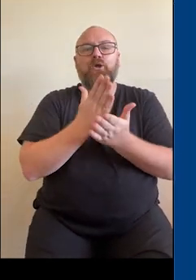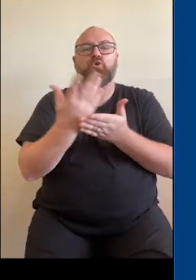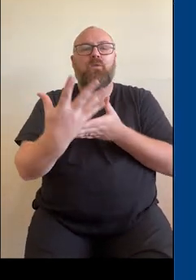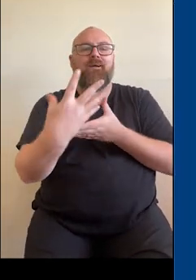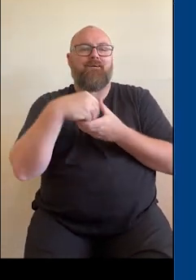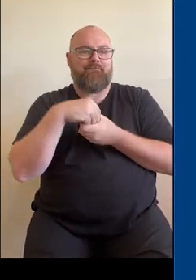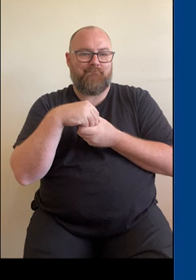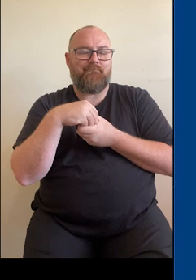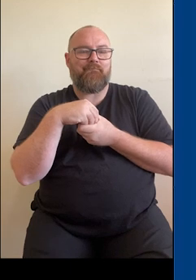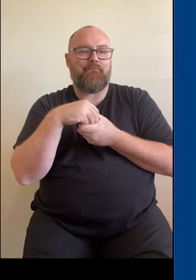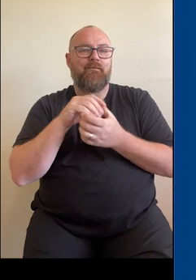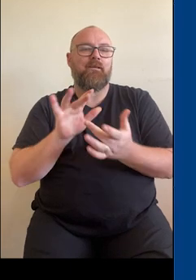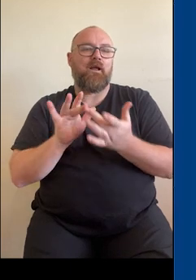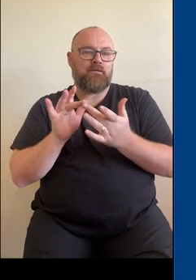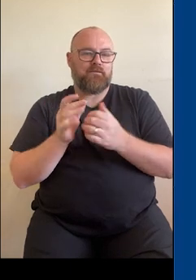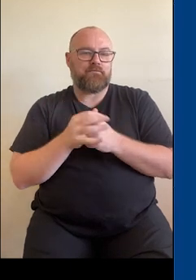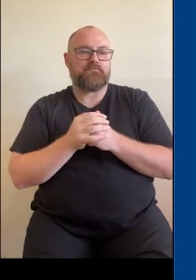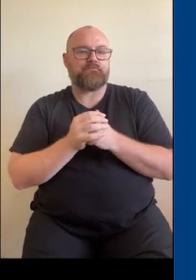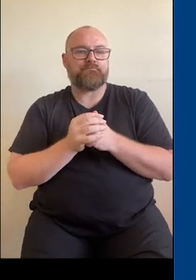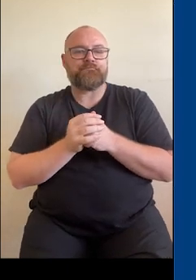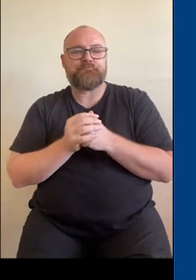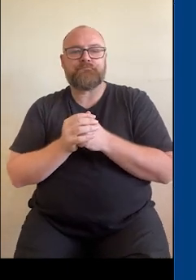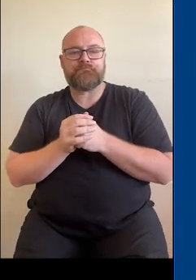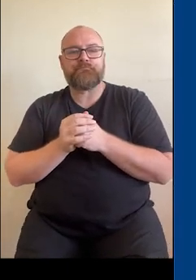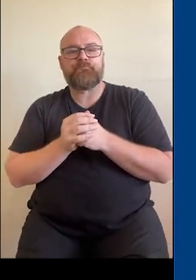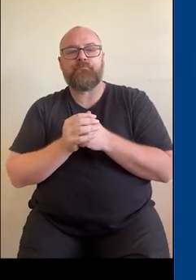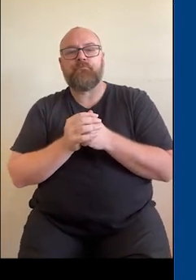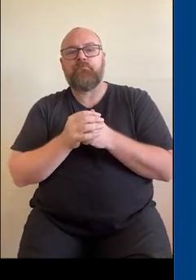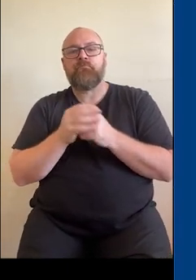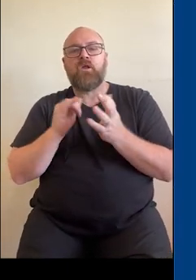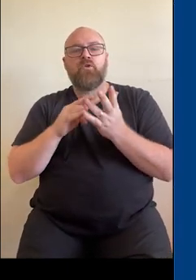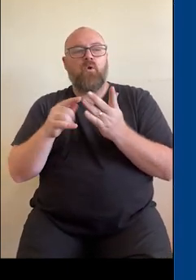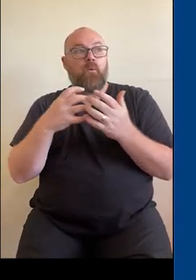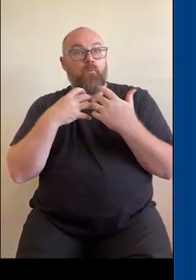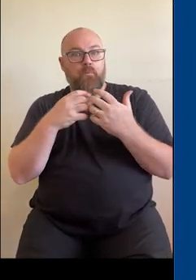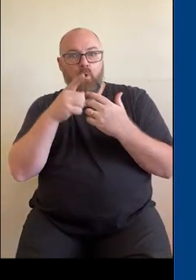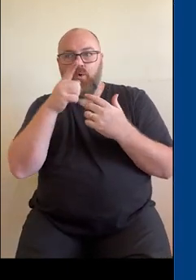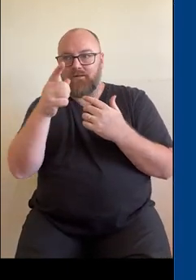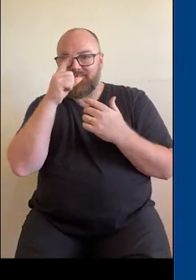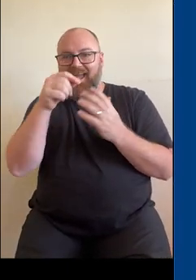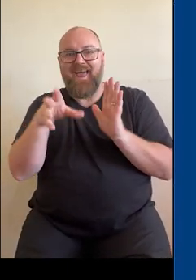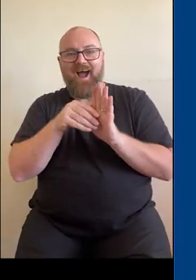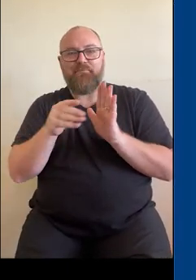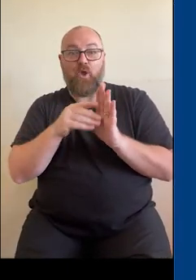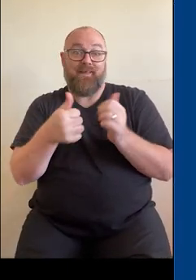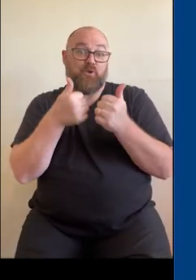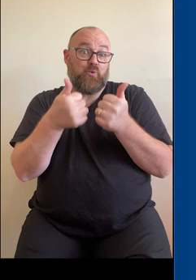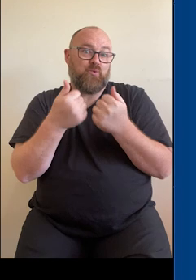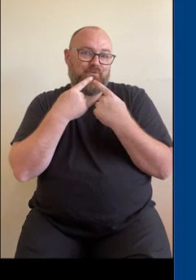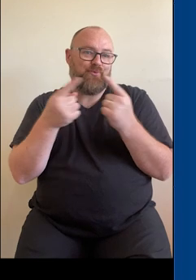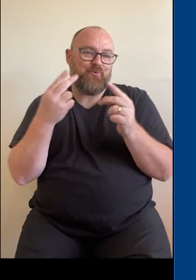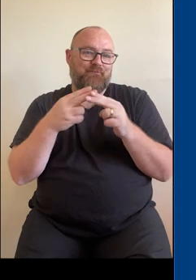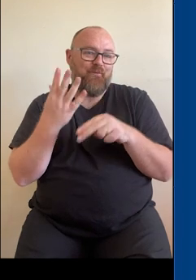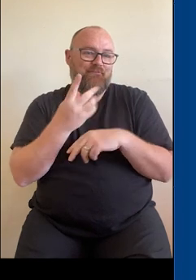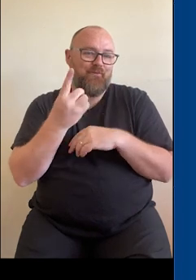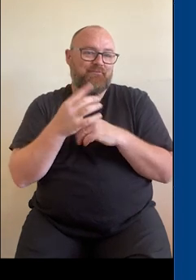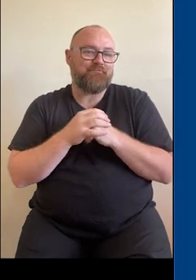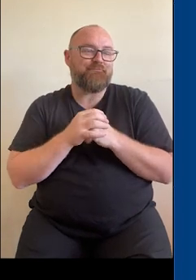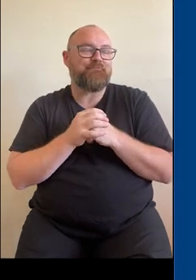find that more and more over time are connected and able to upload your results, which is good news for everybody.